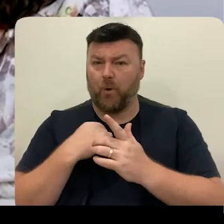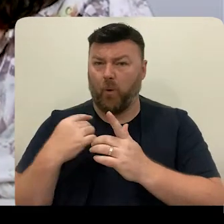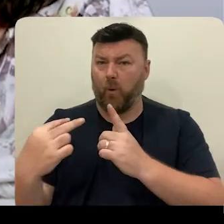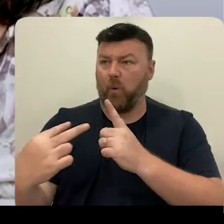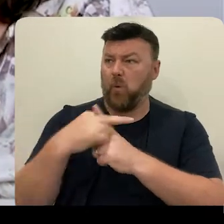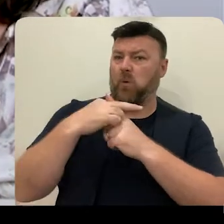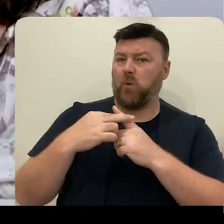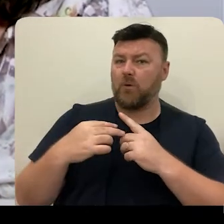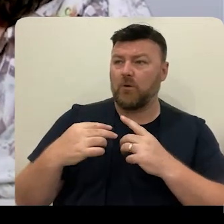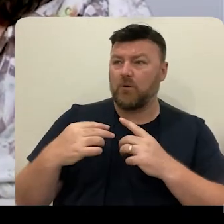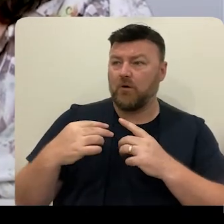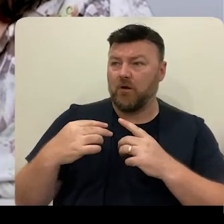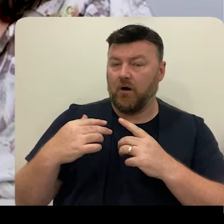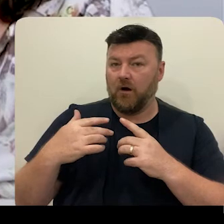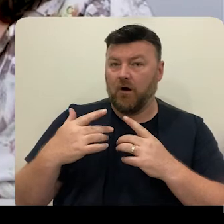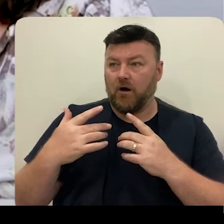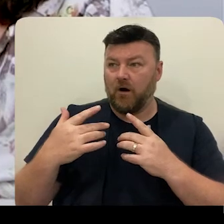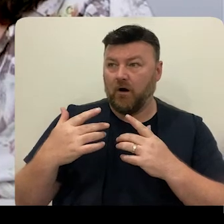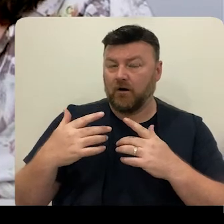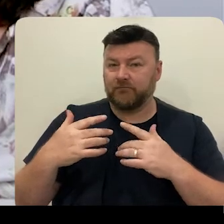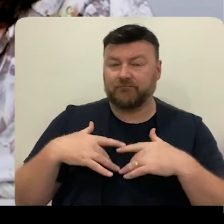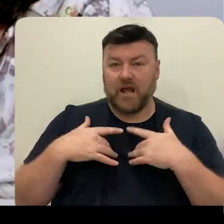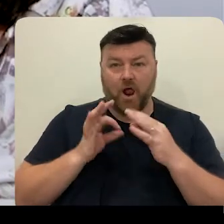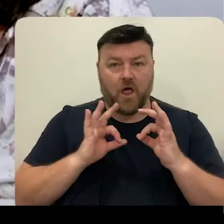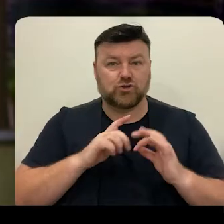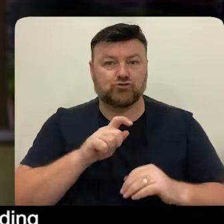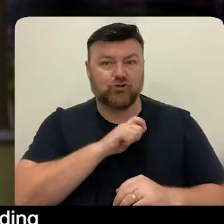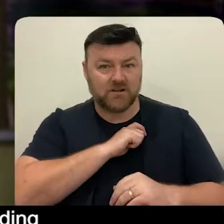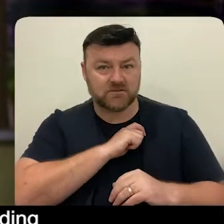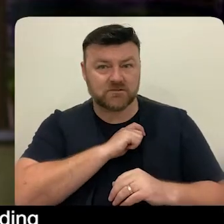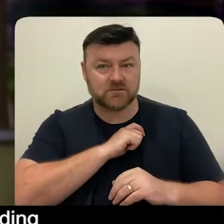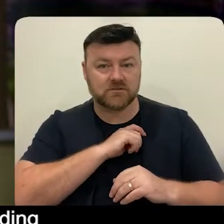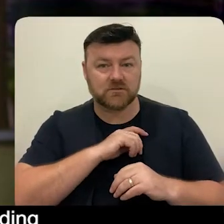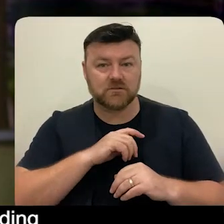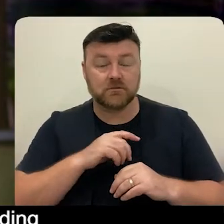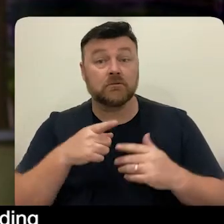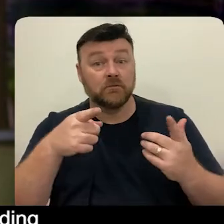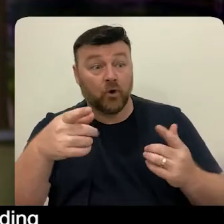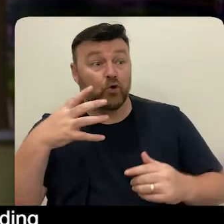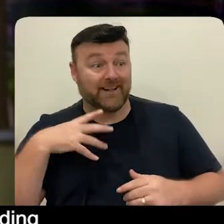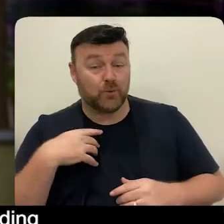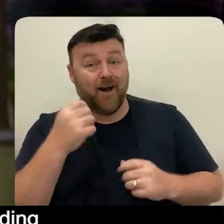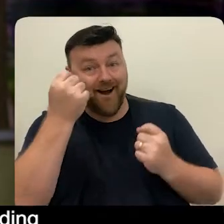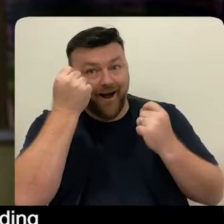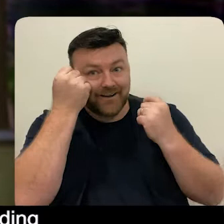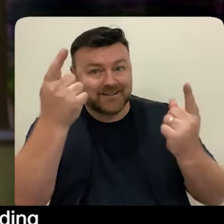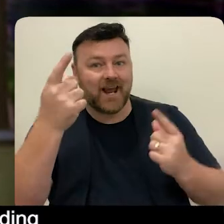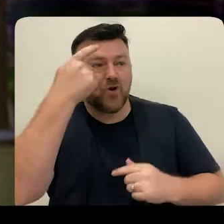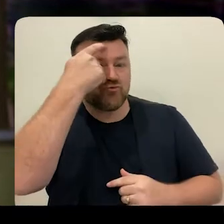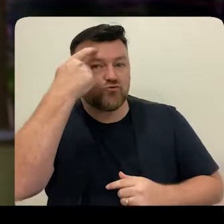very hard for me to trust and to learn to feel safe. We need to have a trauma-informed understanding